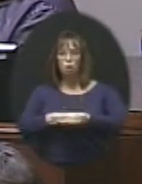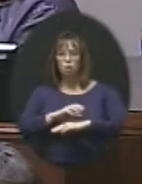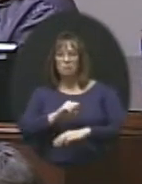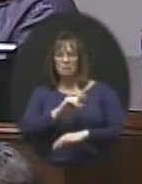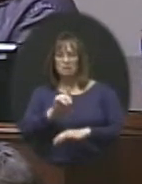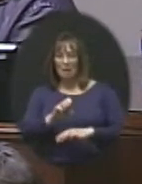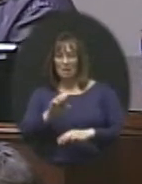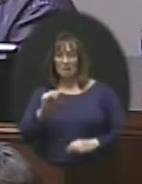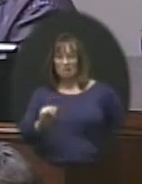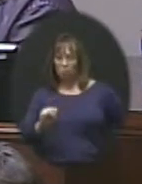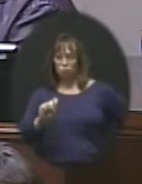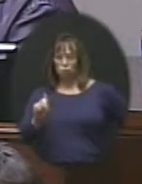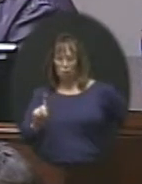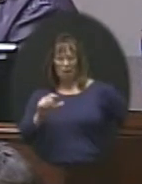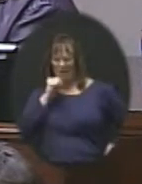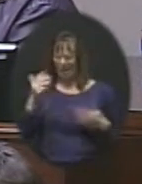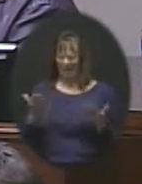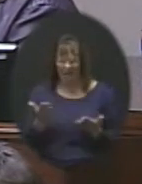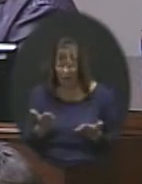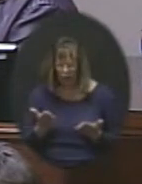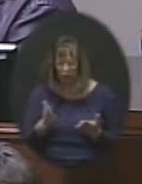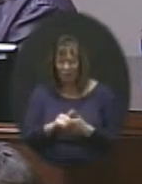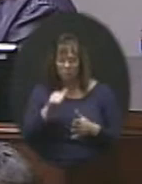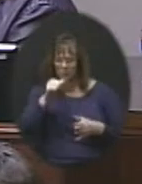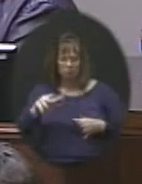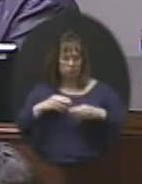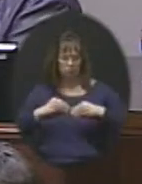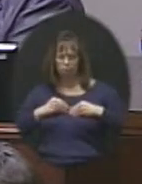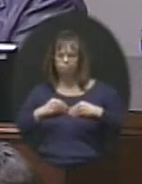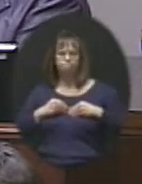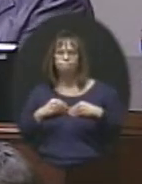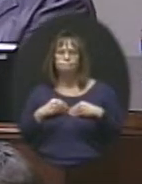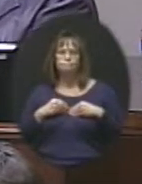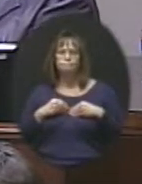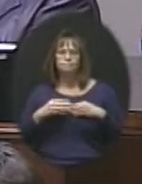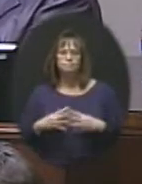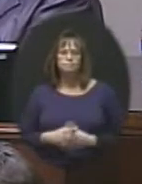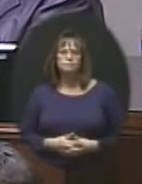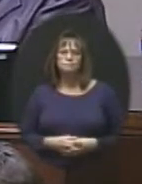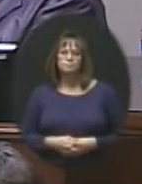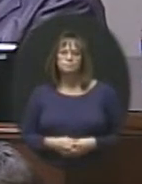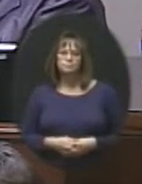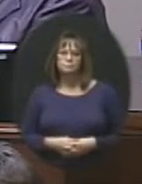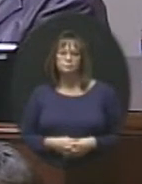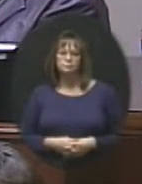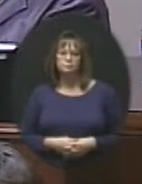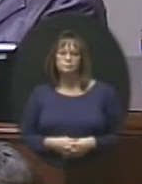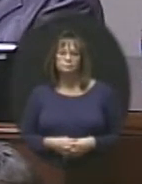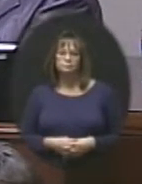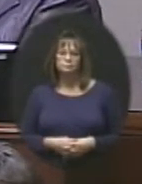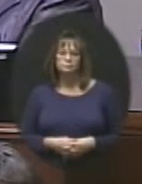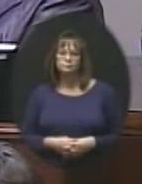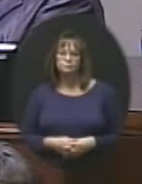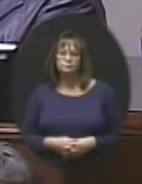in South Dakota and not here and that was not acceptable. Good. Very good.